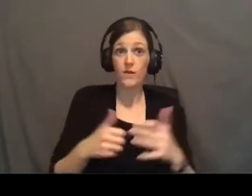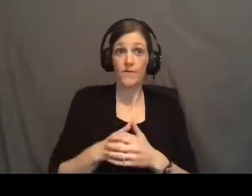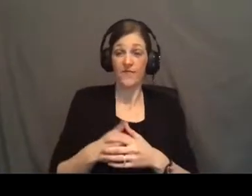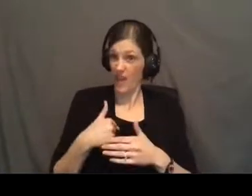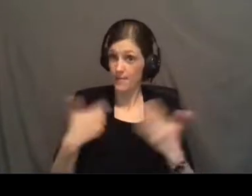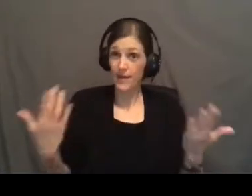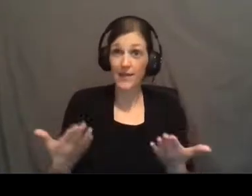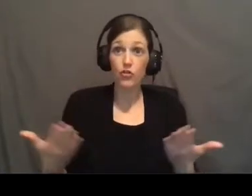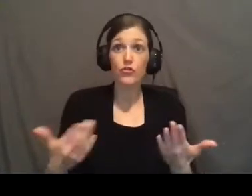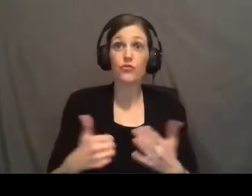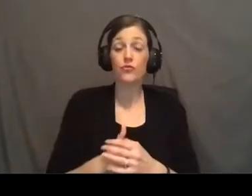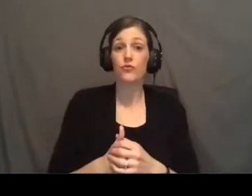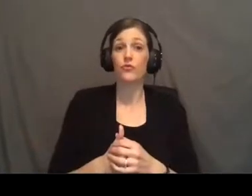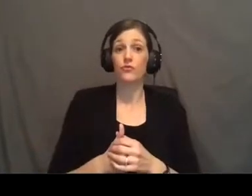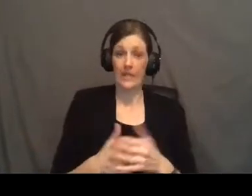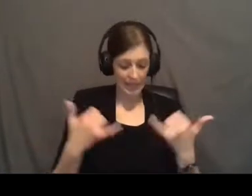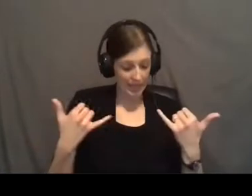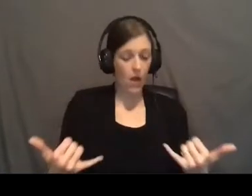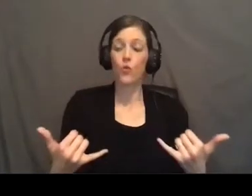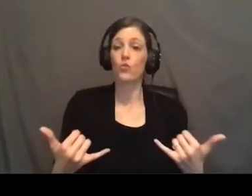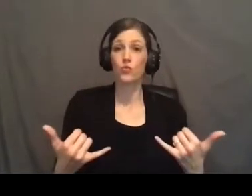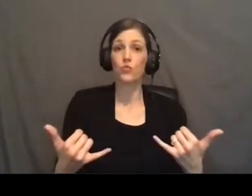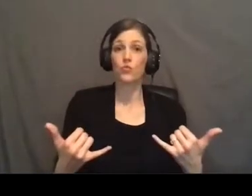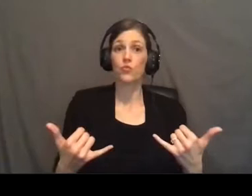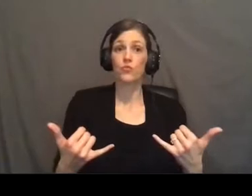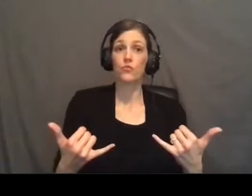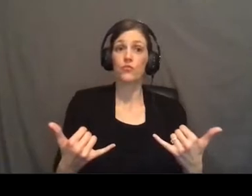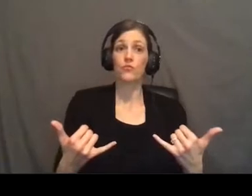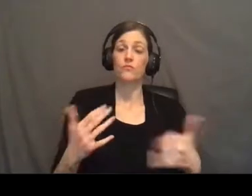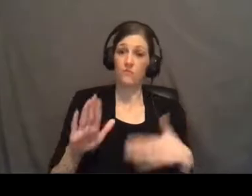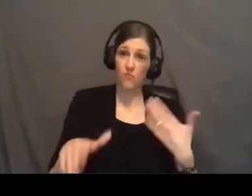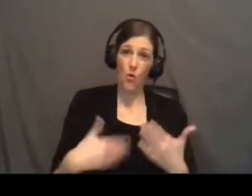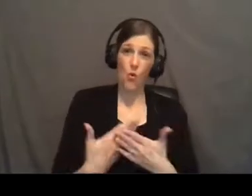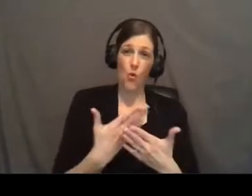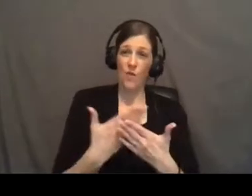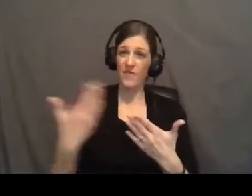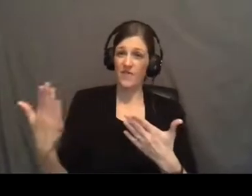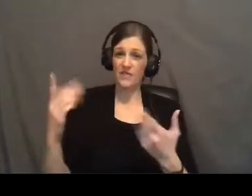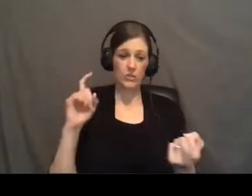I'm here. Now. All things change.